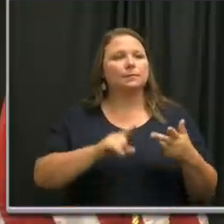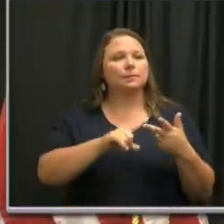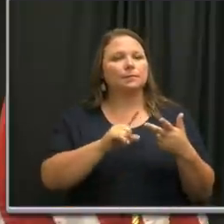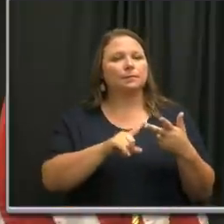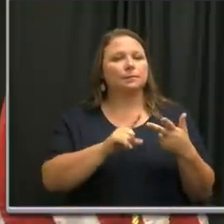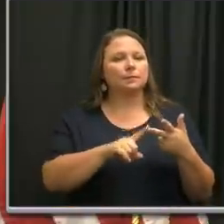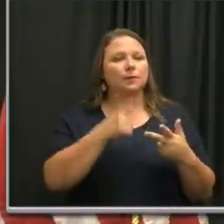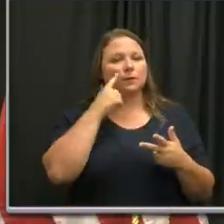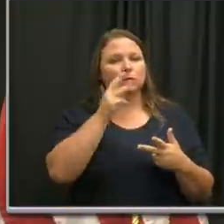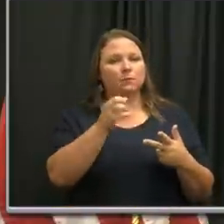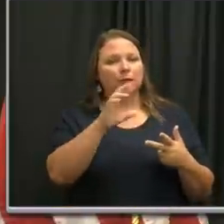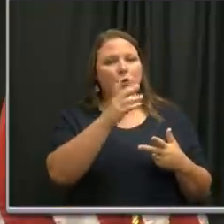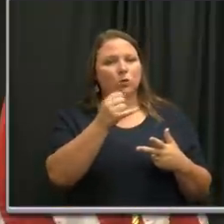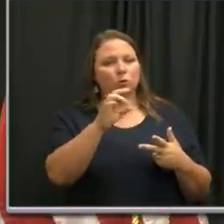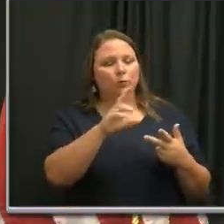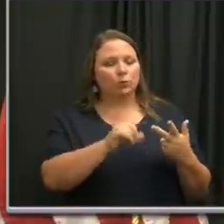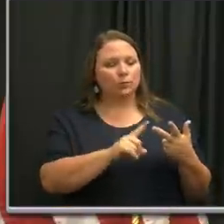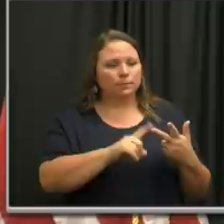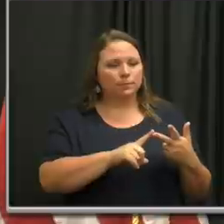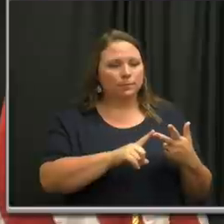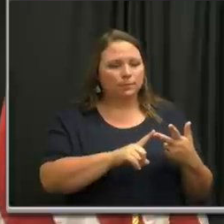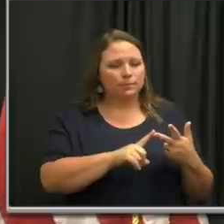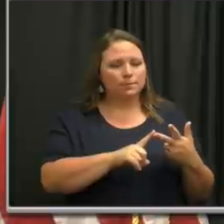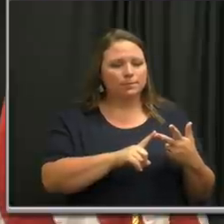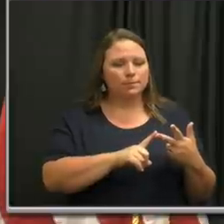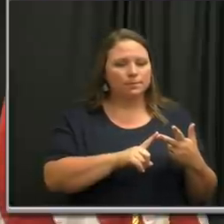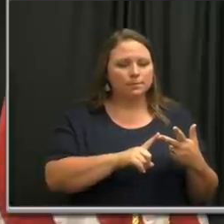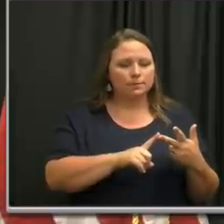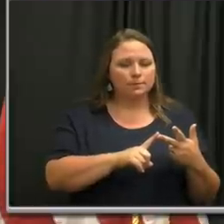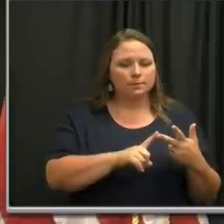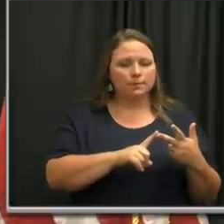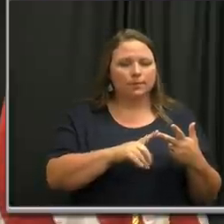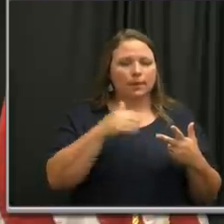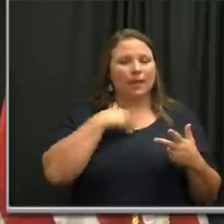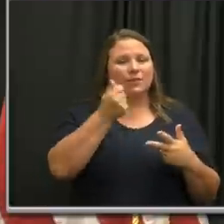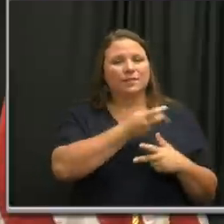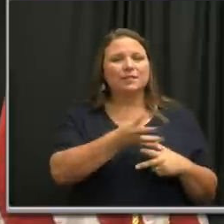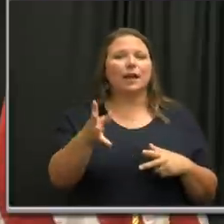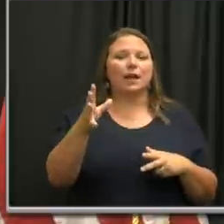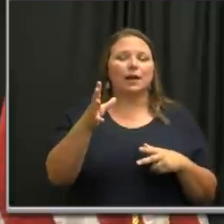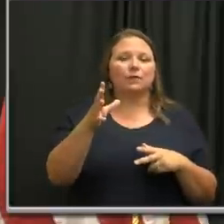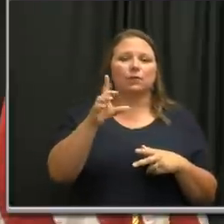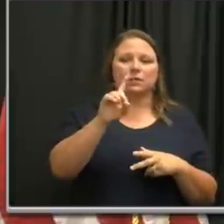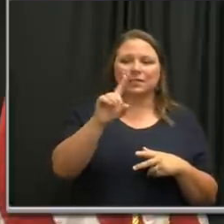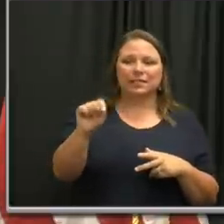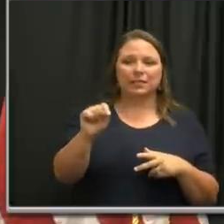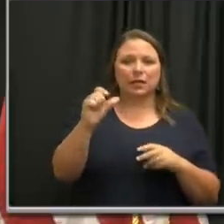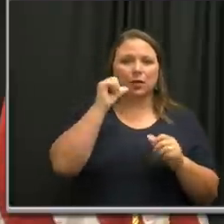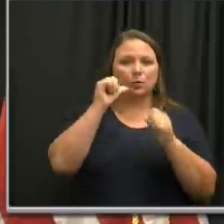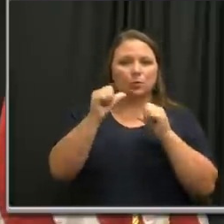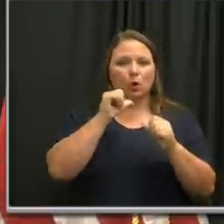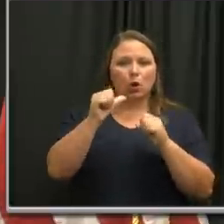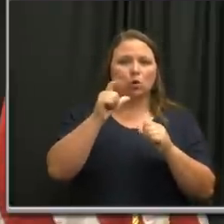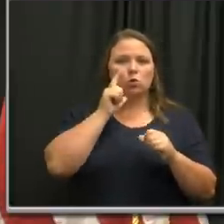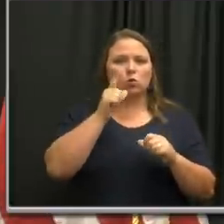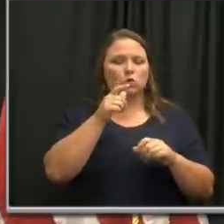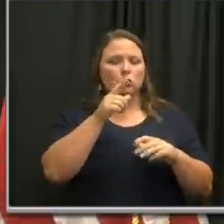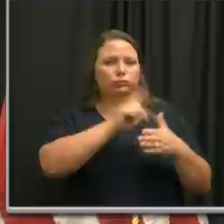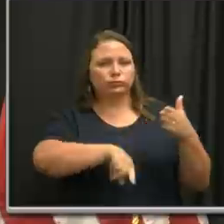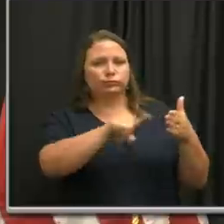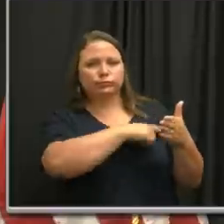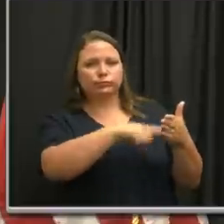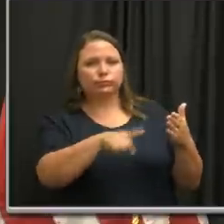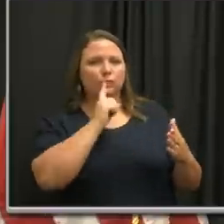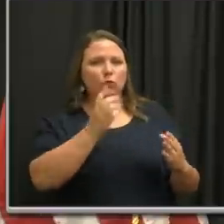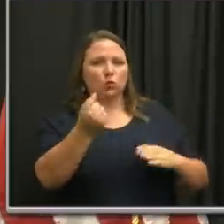lastly for Mayor Cooper, there were a number of downtown bars who were criticizing you for closing them. now that